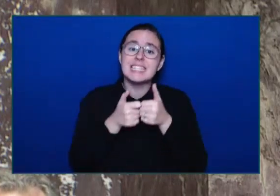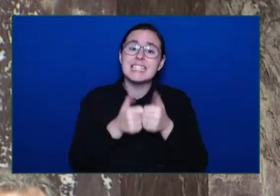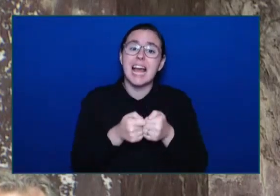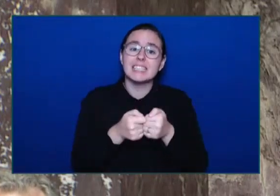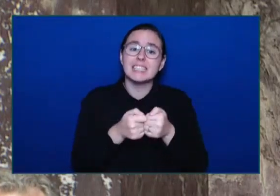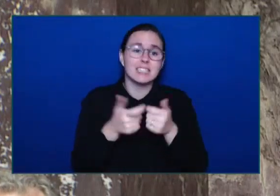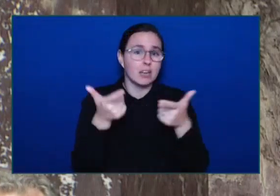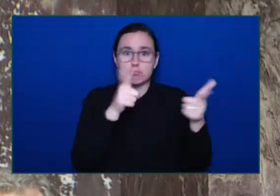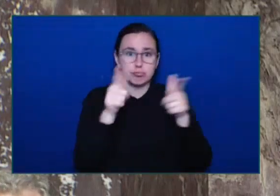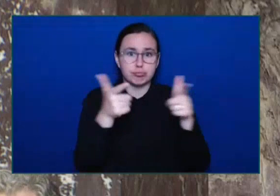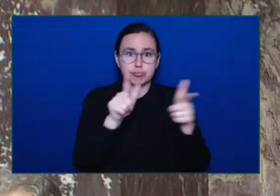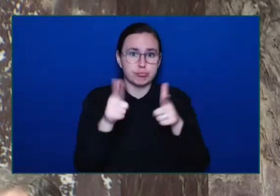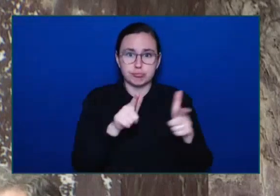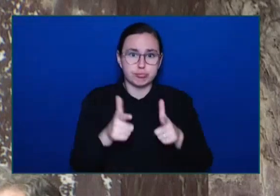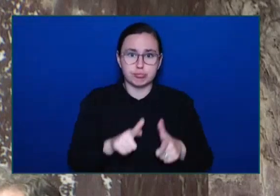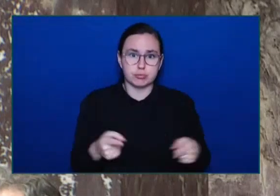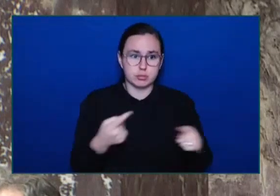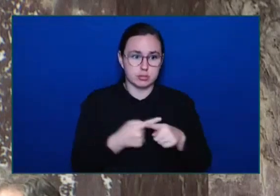It's okay, members.